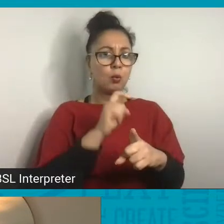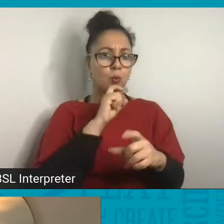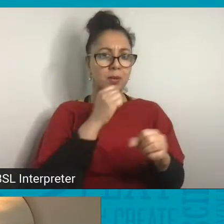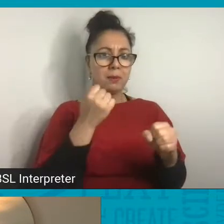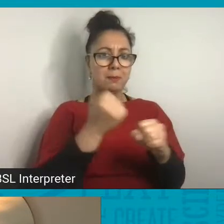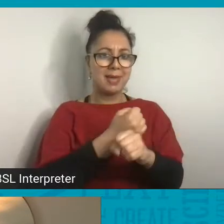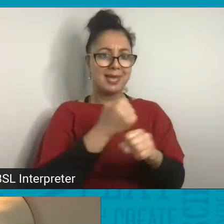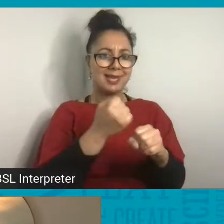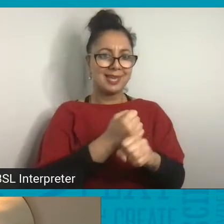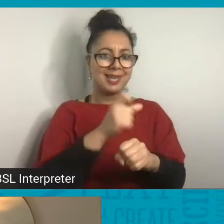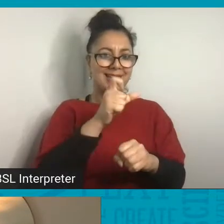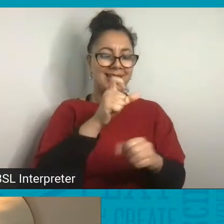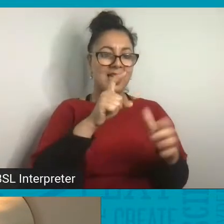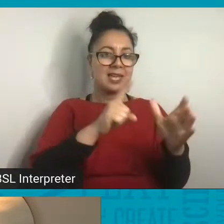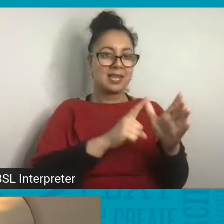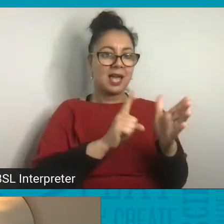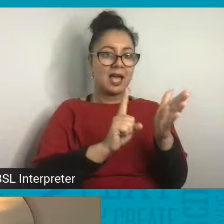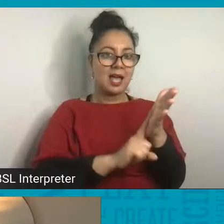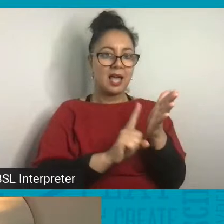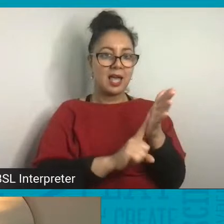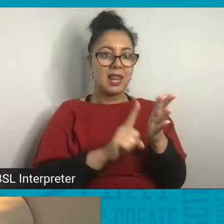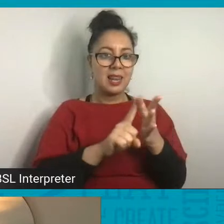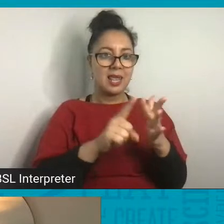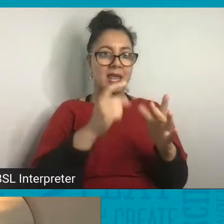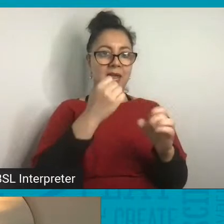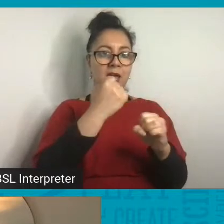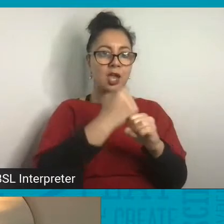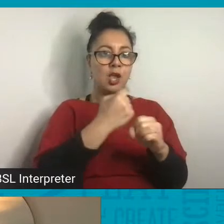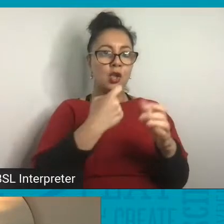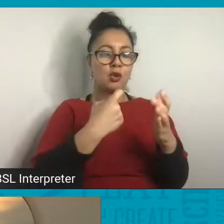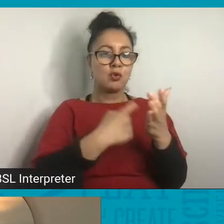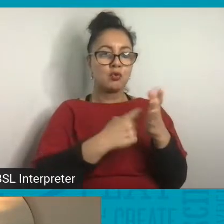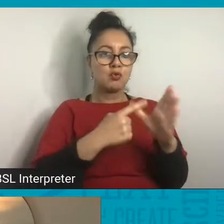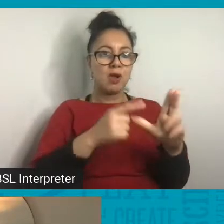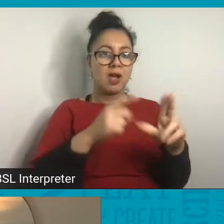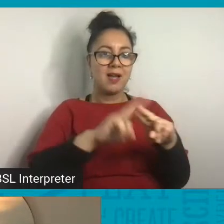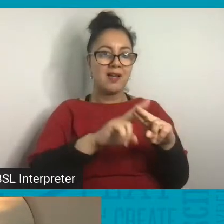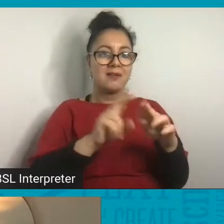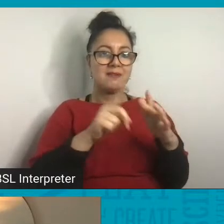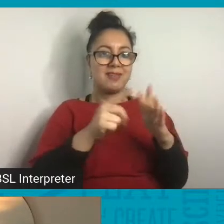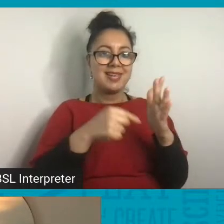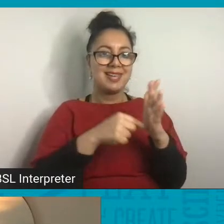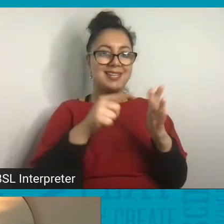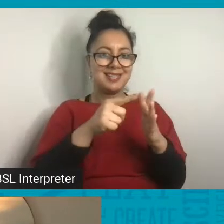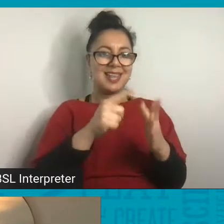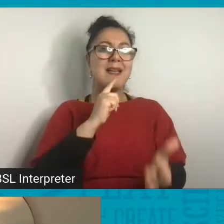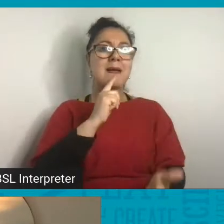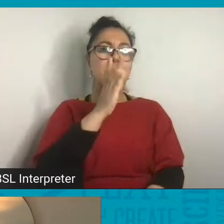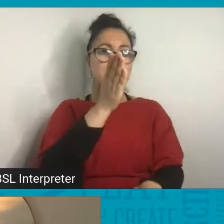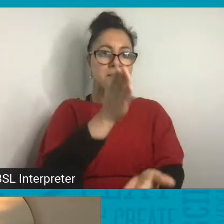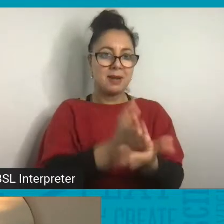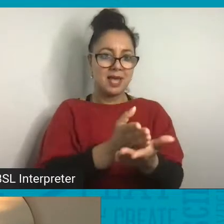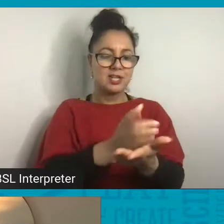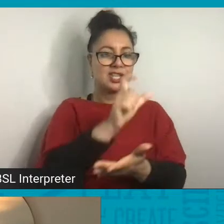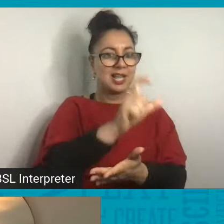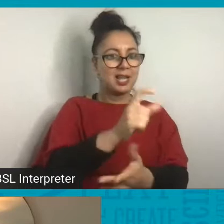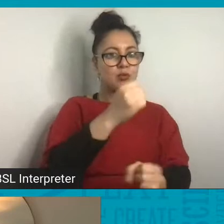Cali graffiti pledge. We can make it as a wall hanging. We can put it on the wall, like a poster.